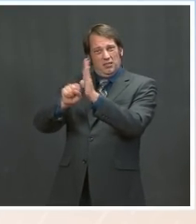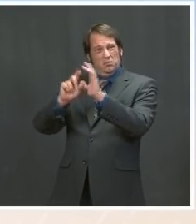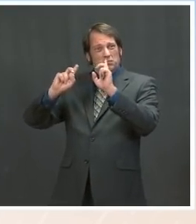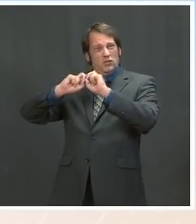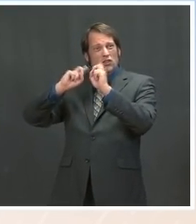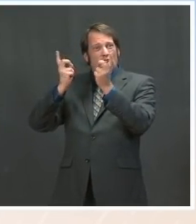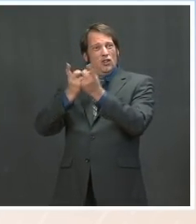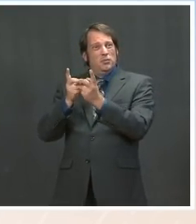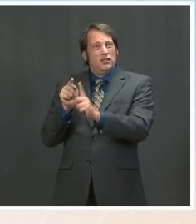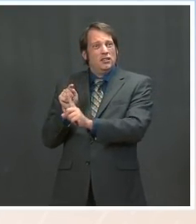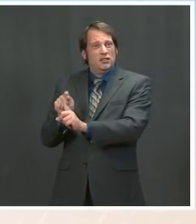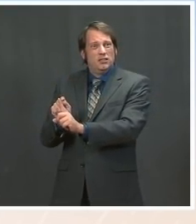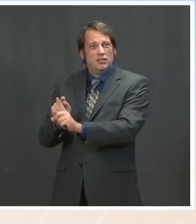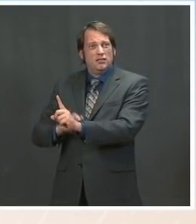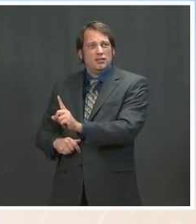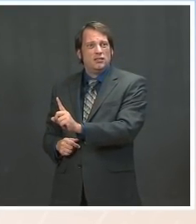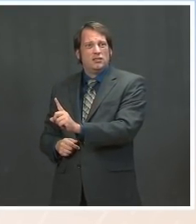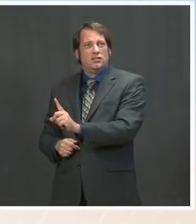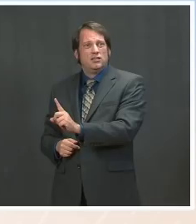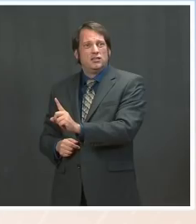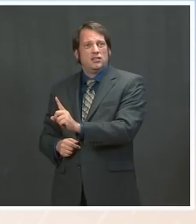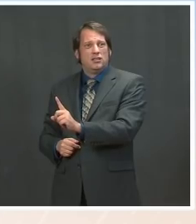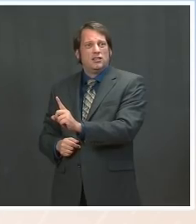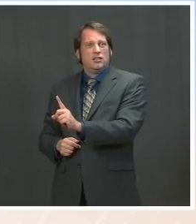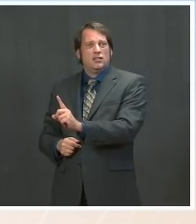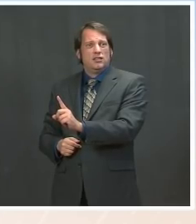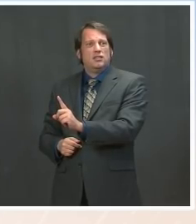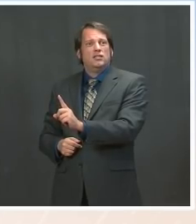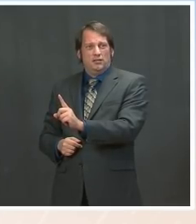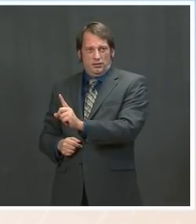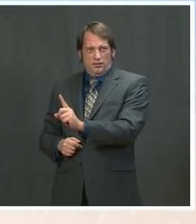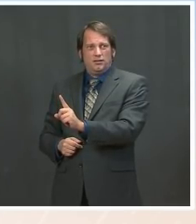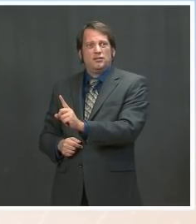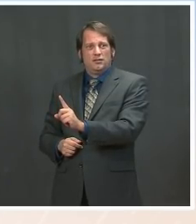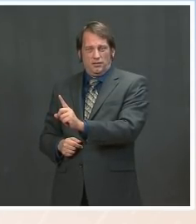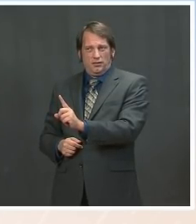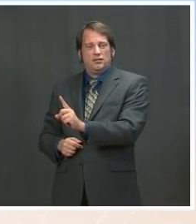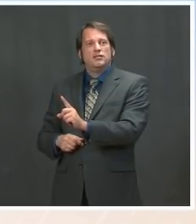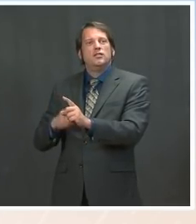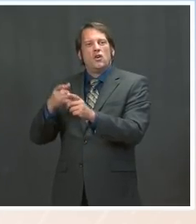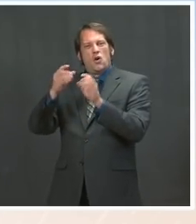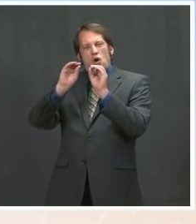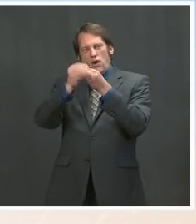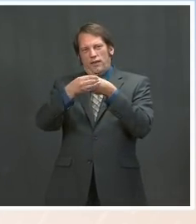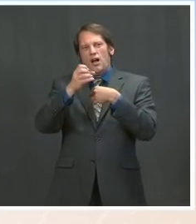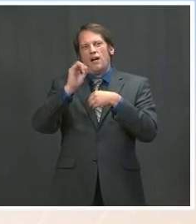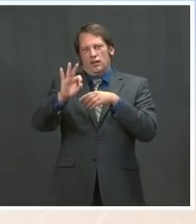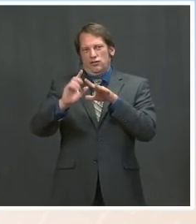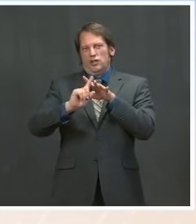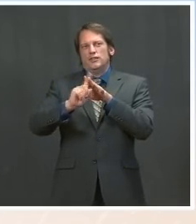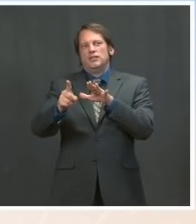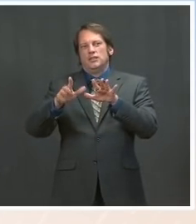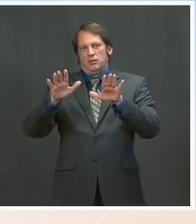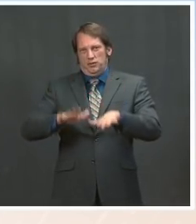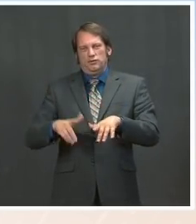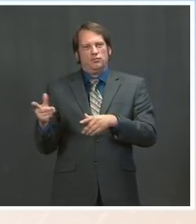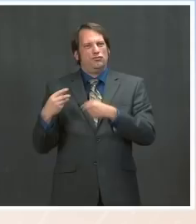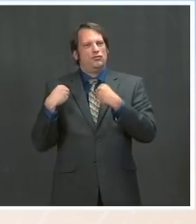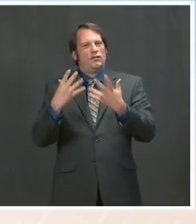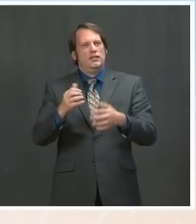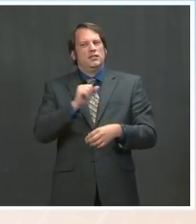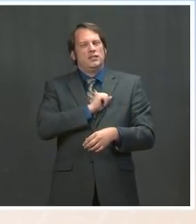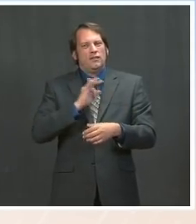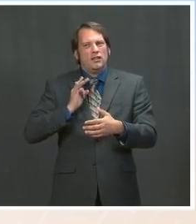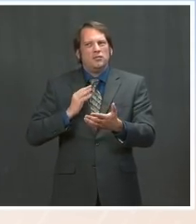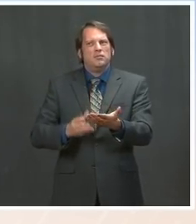the Office of Refugee Resettlement, has also been hollowed out in terms of personnel, staffing, and financial and funding needs. We